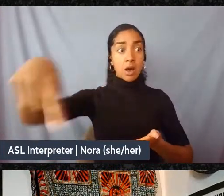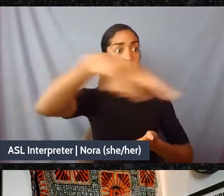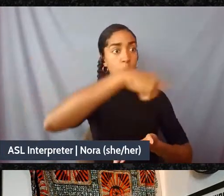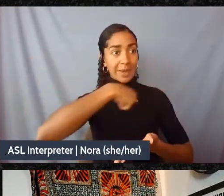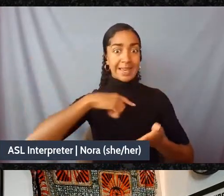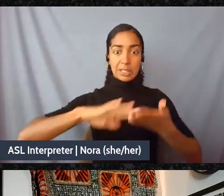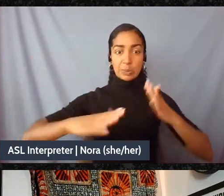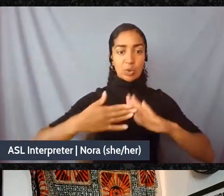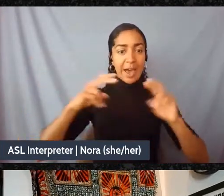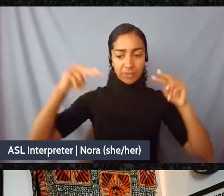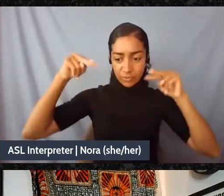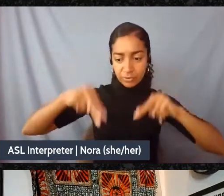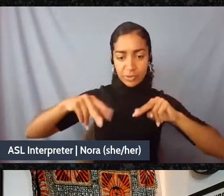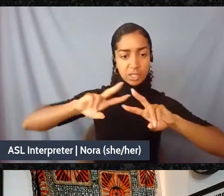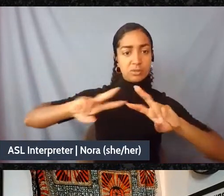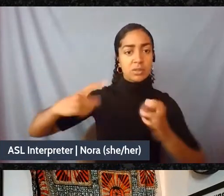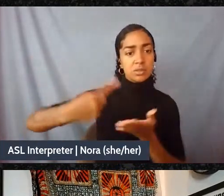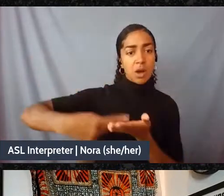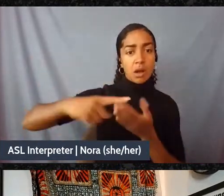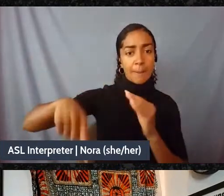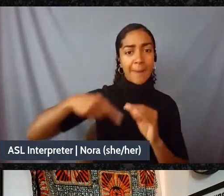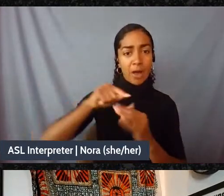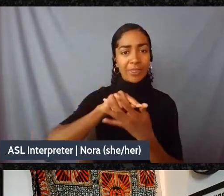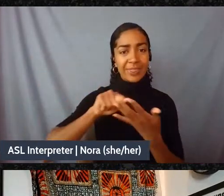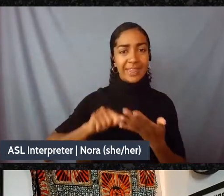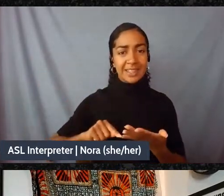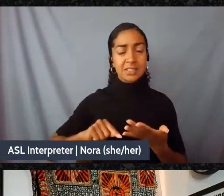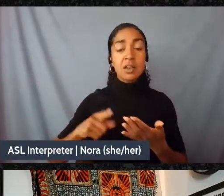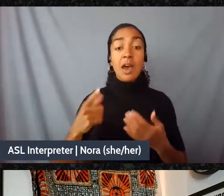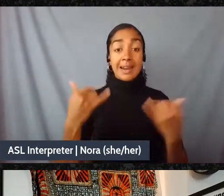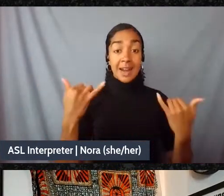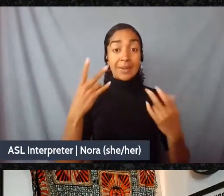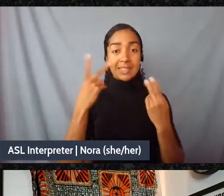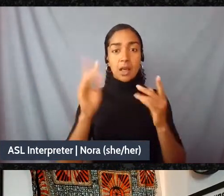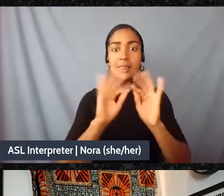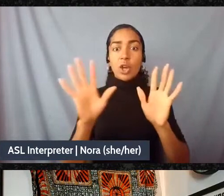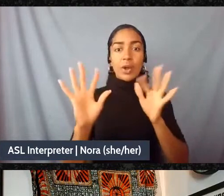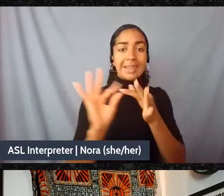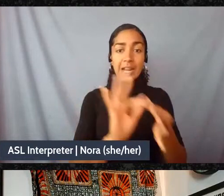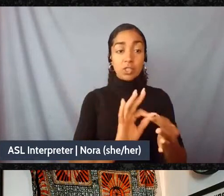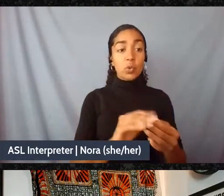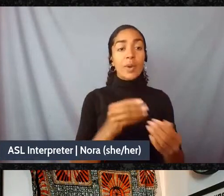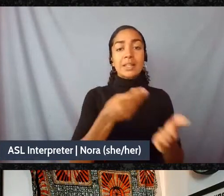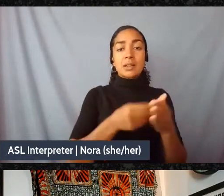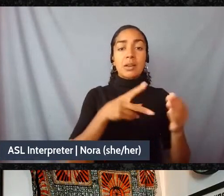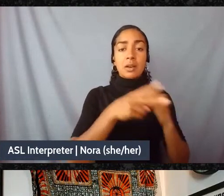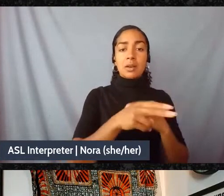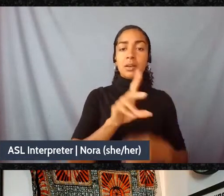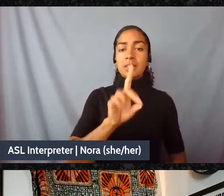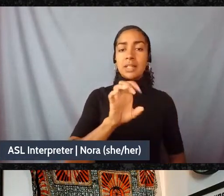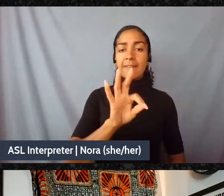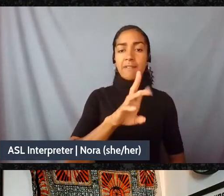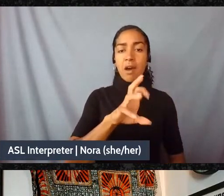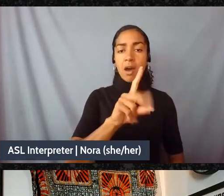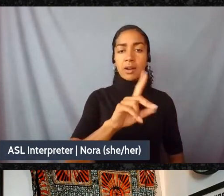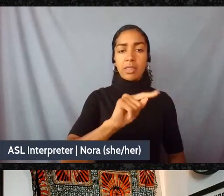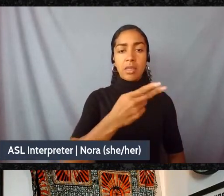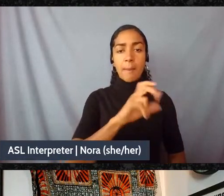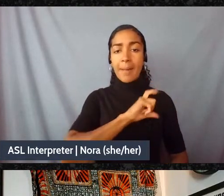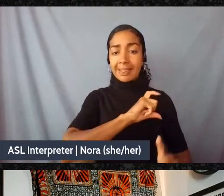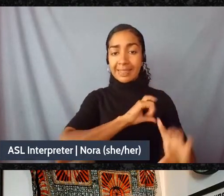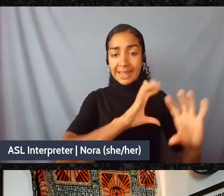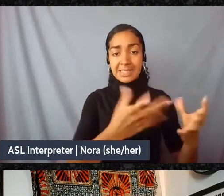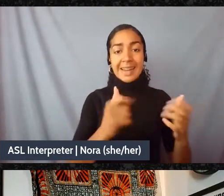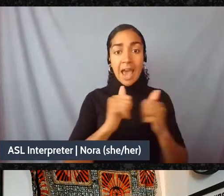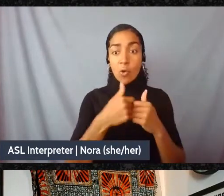exciting moment with the, to me, I see this clear connection between defund the police and how it relies on the skills we build practicing mutual